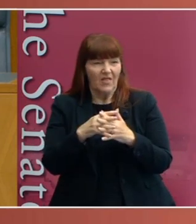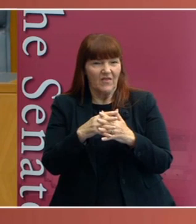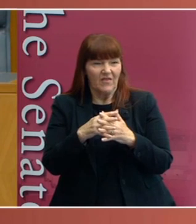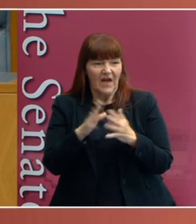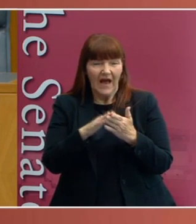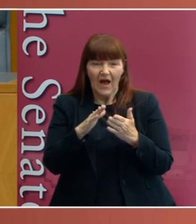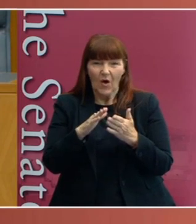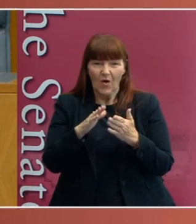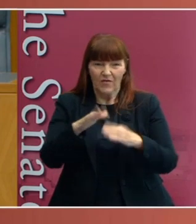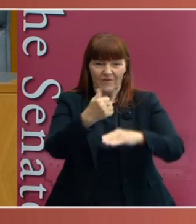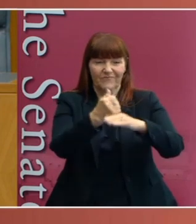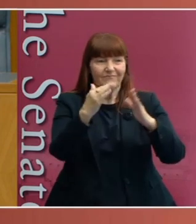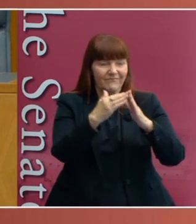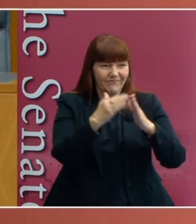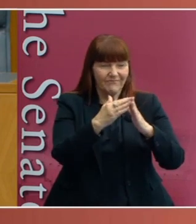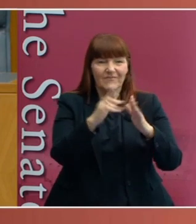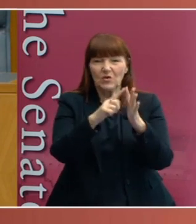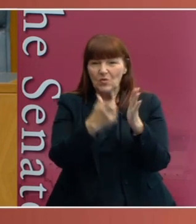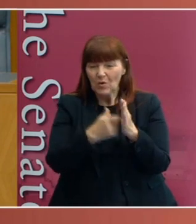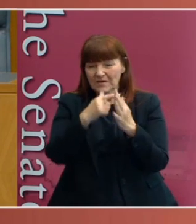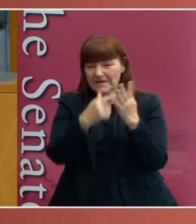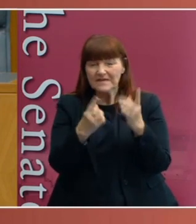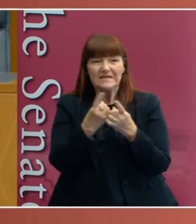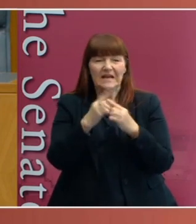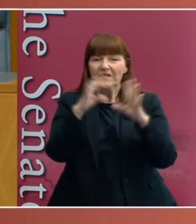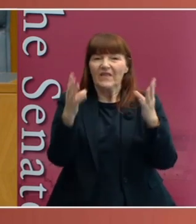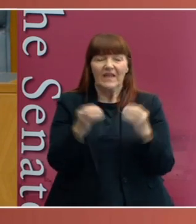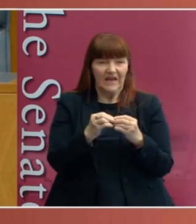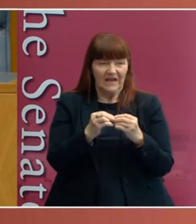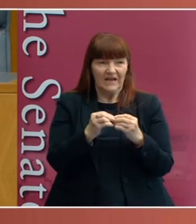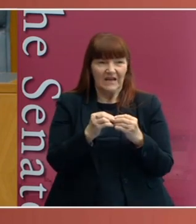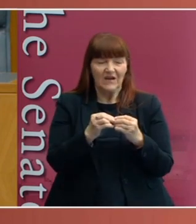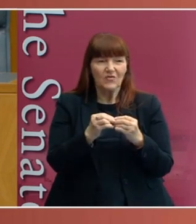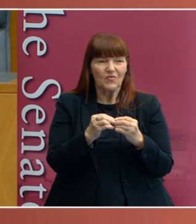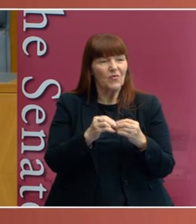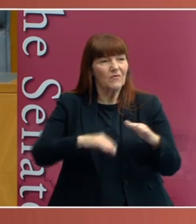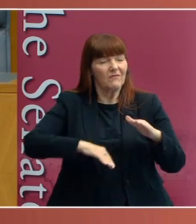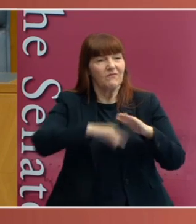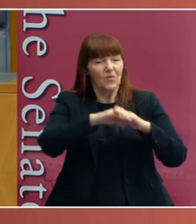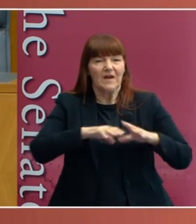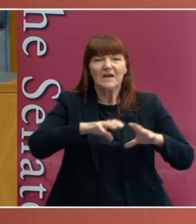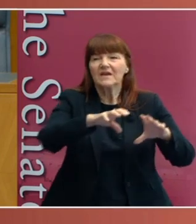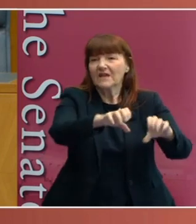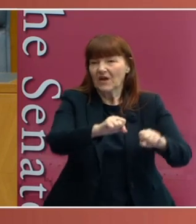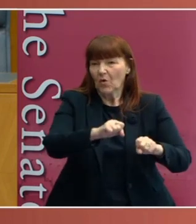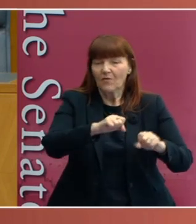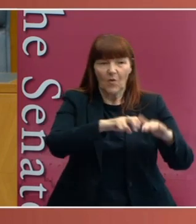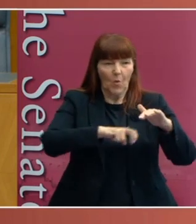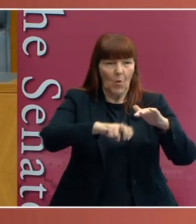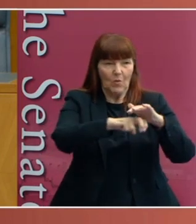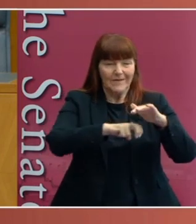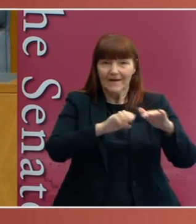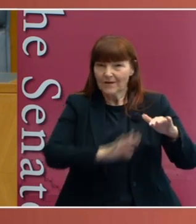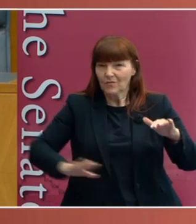practitioners and the people and the logistics and everything in order to completely and comprehensively take over quarantine in the